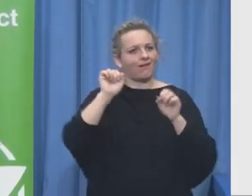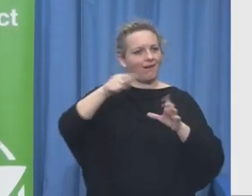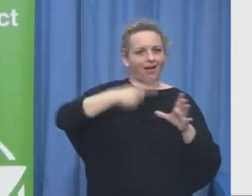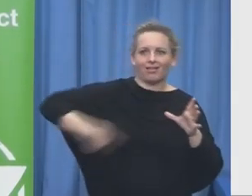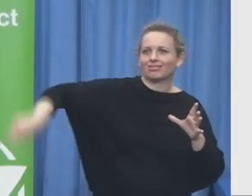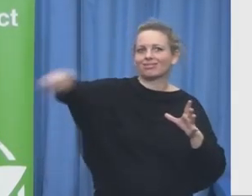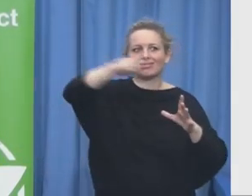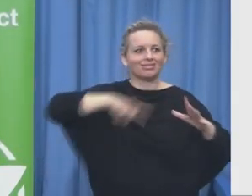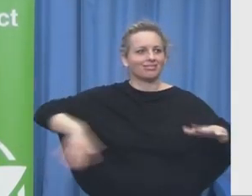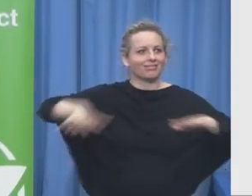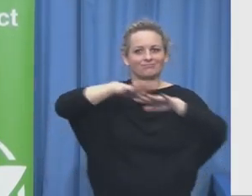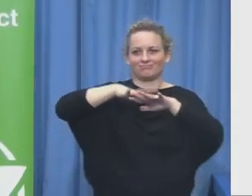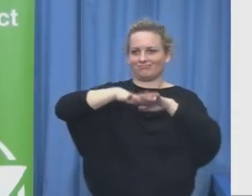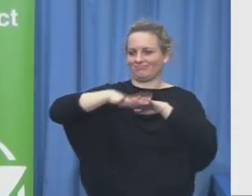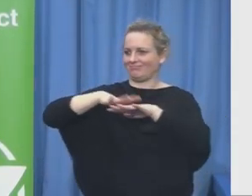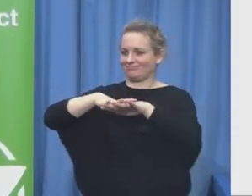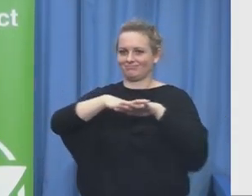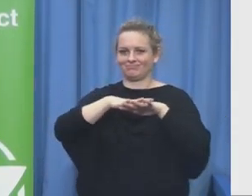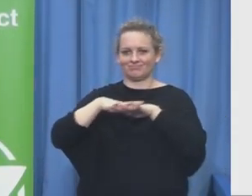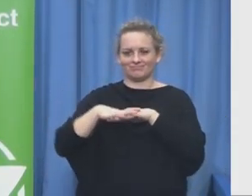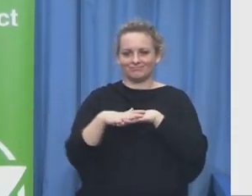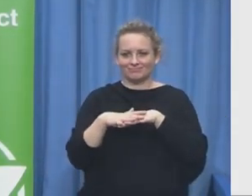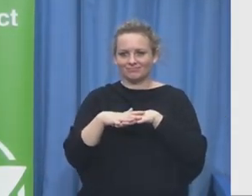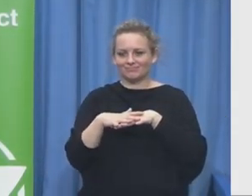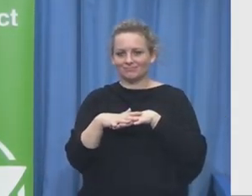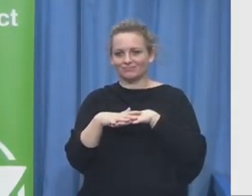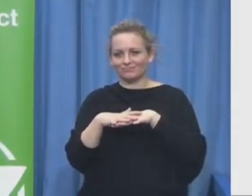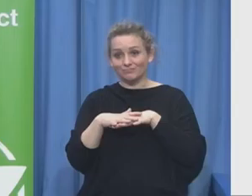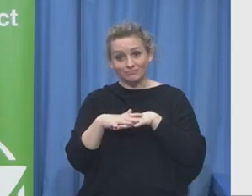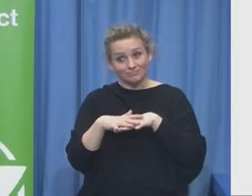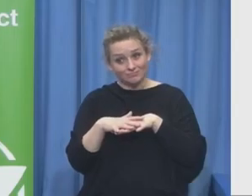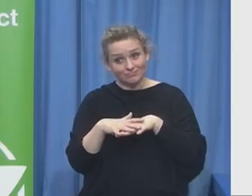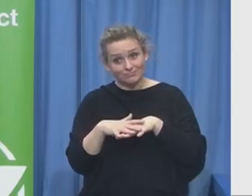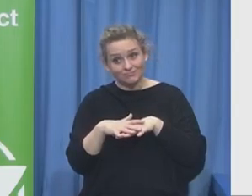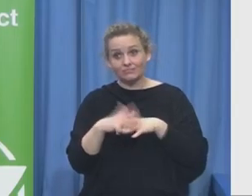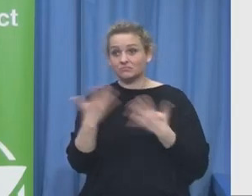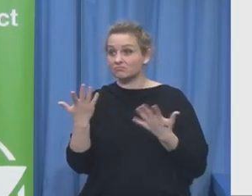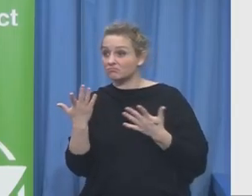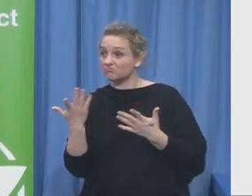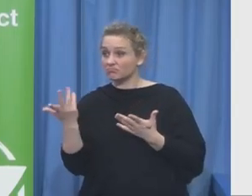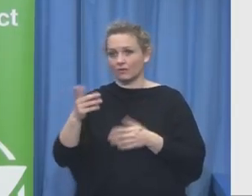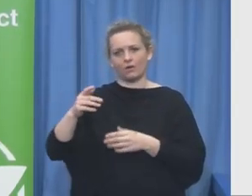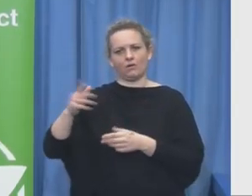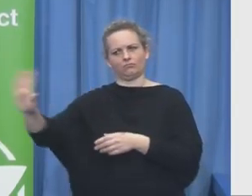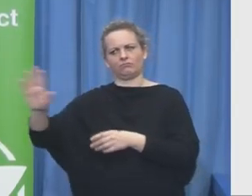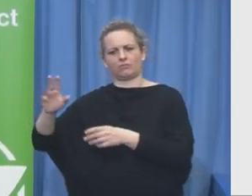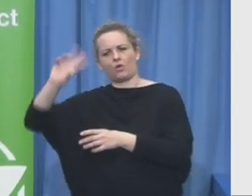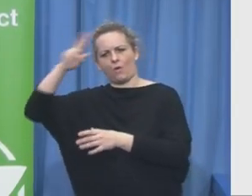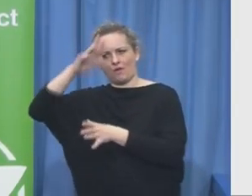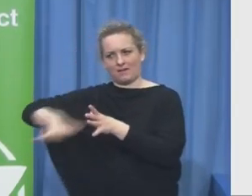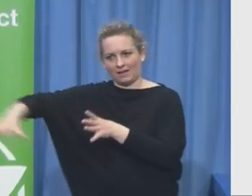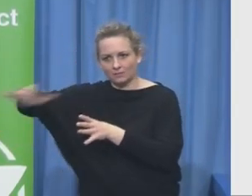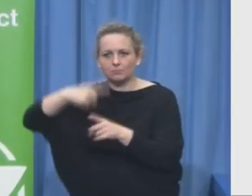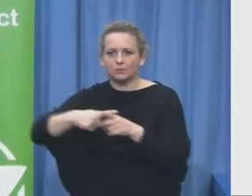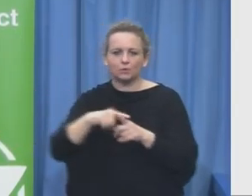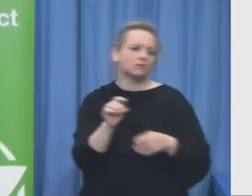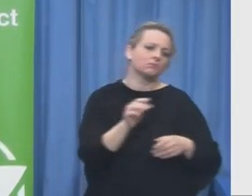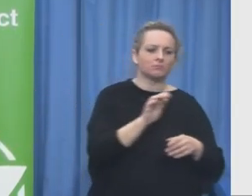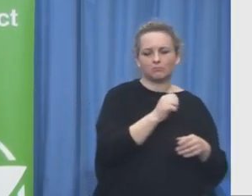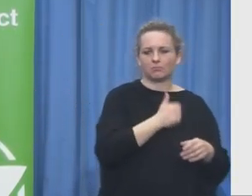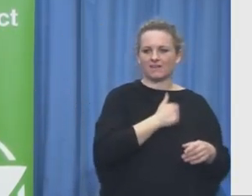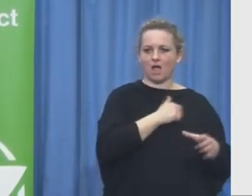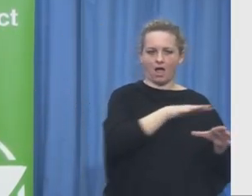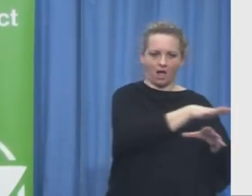partnership between the private sector to the government in order to have a successful